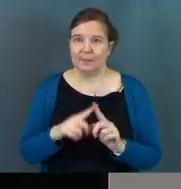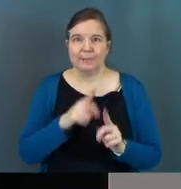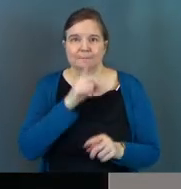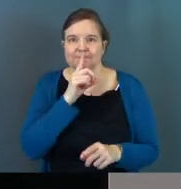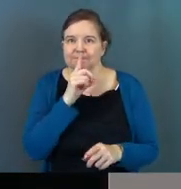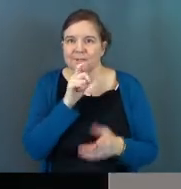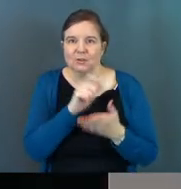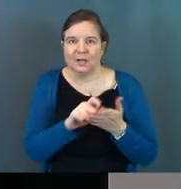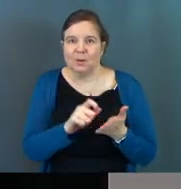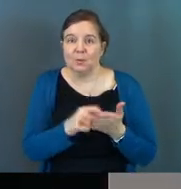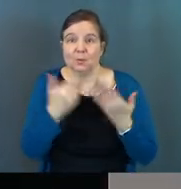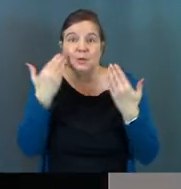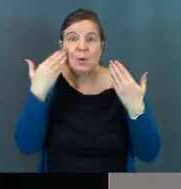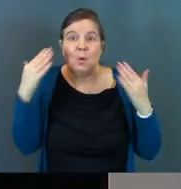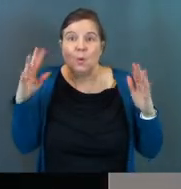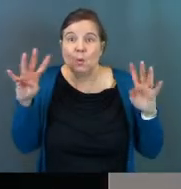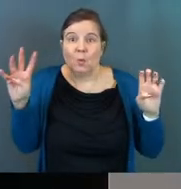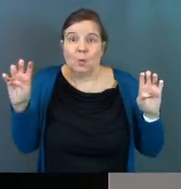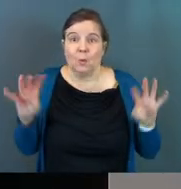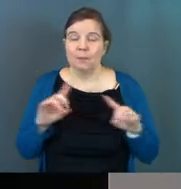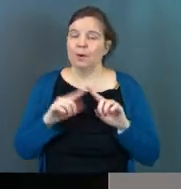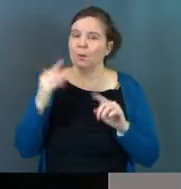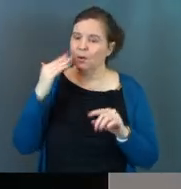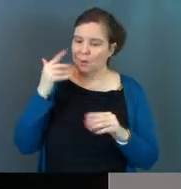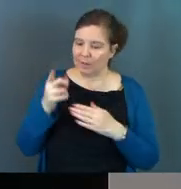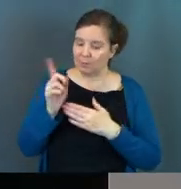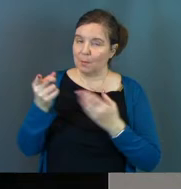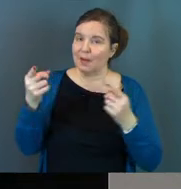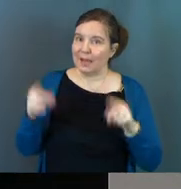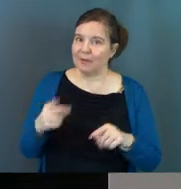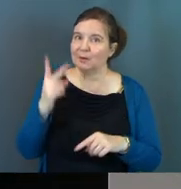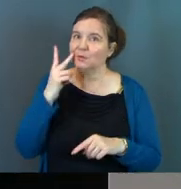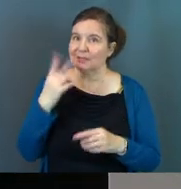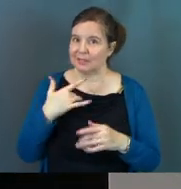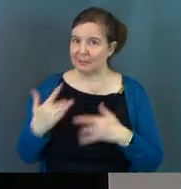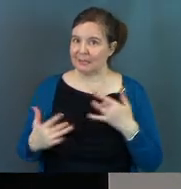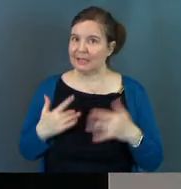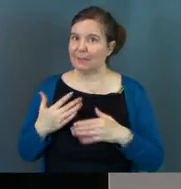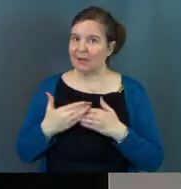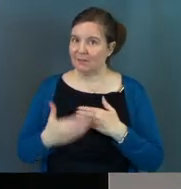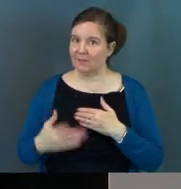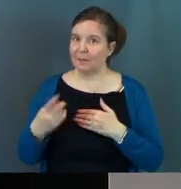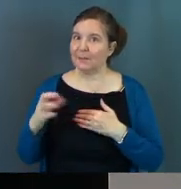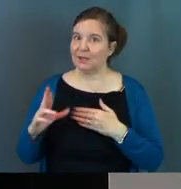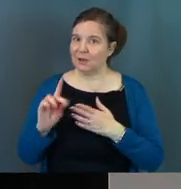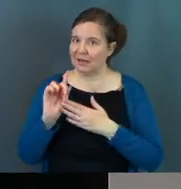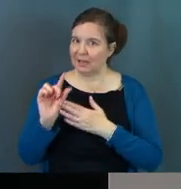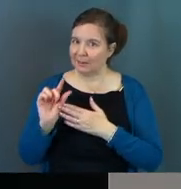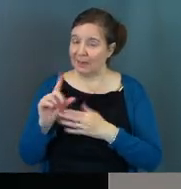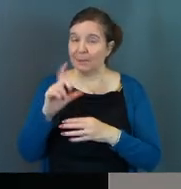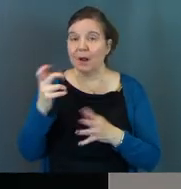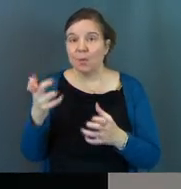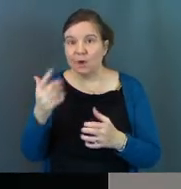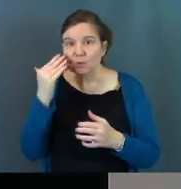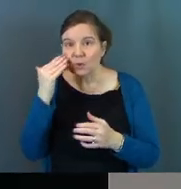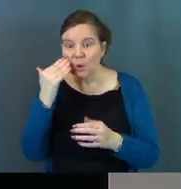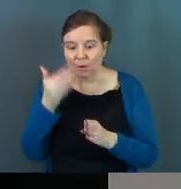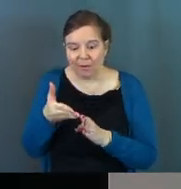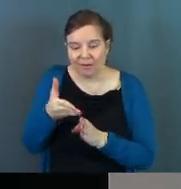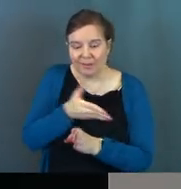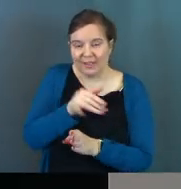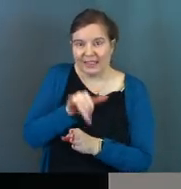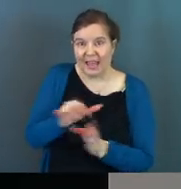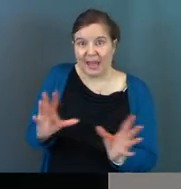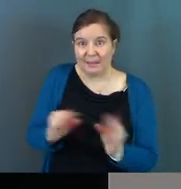but they're not written down. And we don't know. But we know this moment happened. And you're going to see some excitement from Peter in just a little bit. But I want you to know